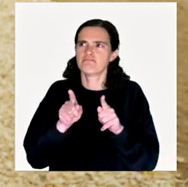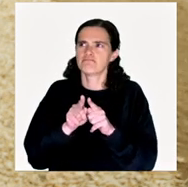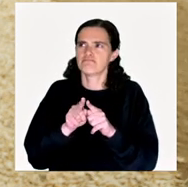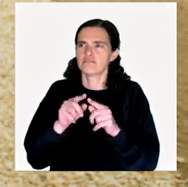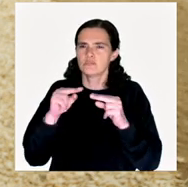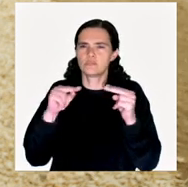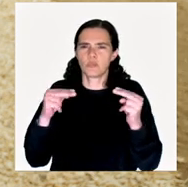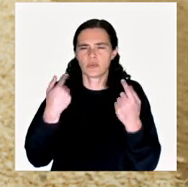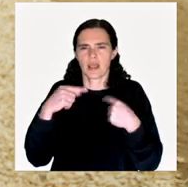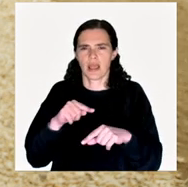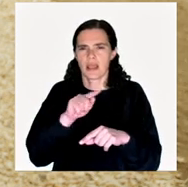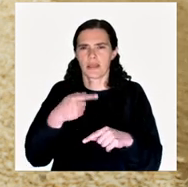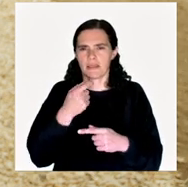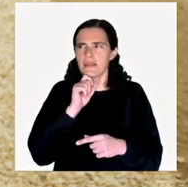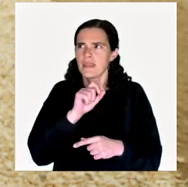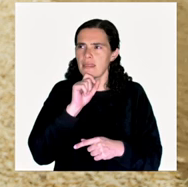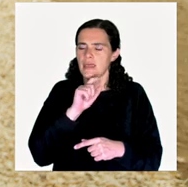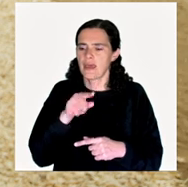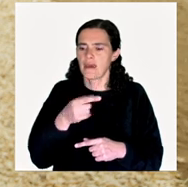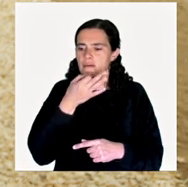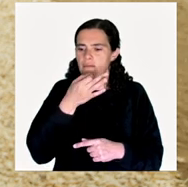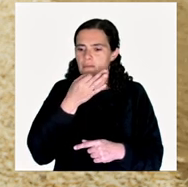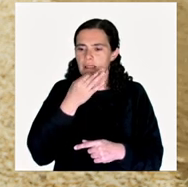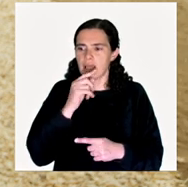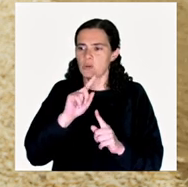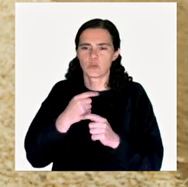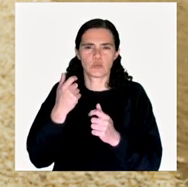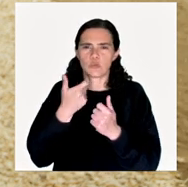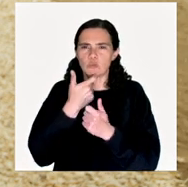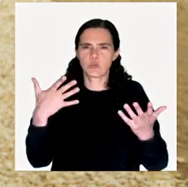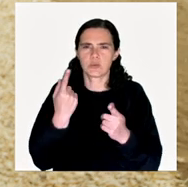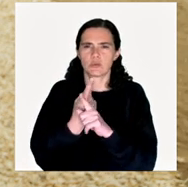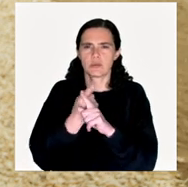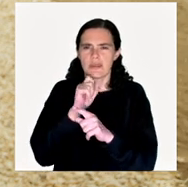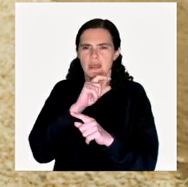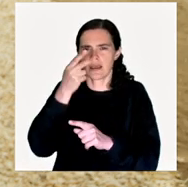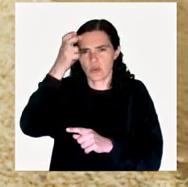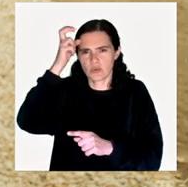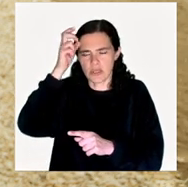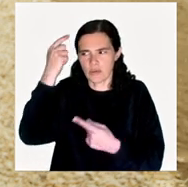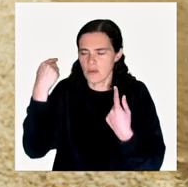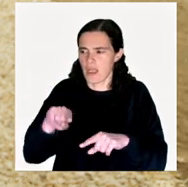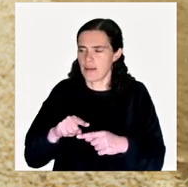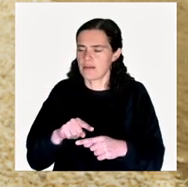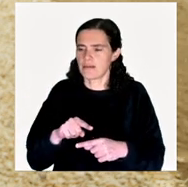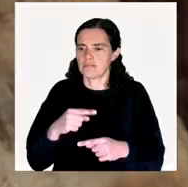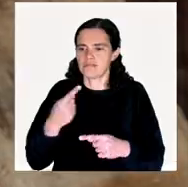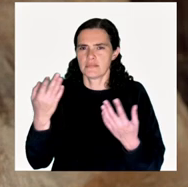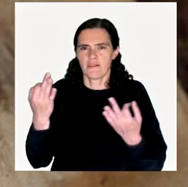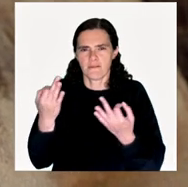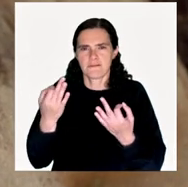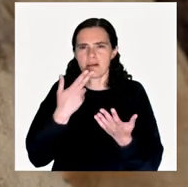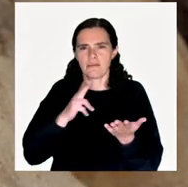it bridges it and allows him to talk about all this notion, but transcending this notion,